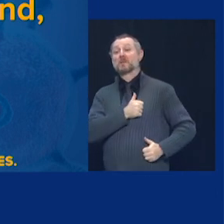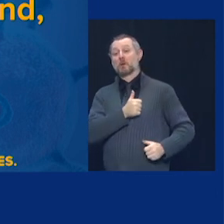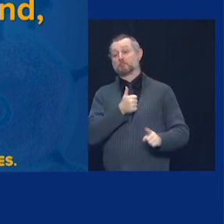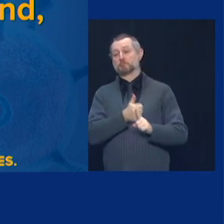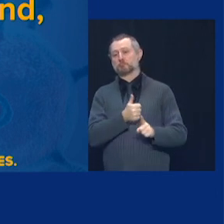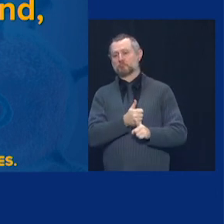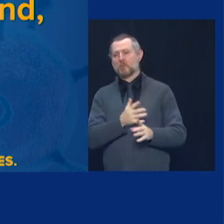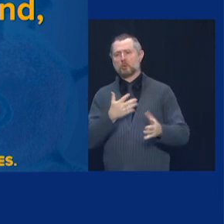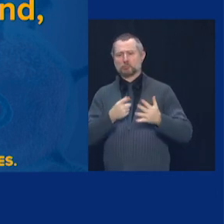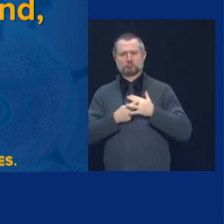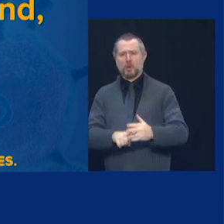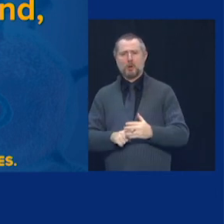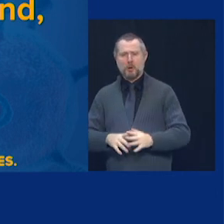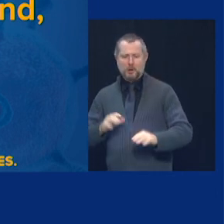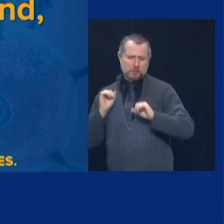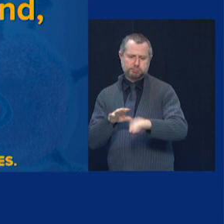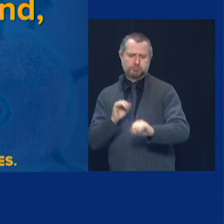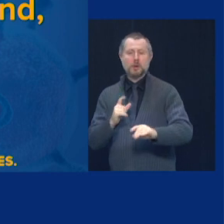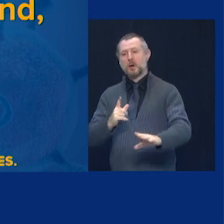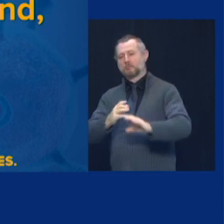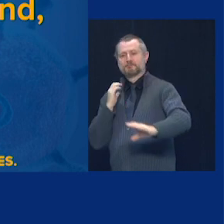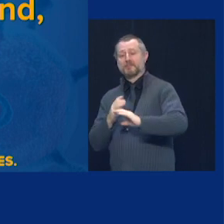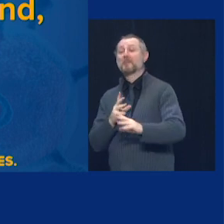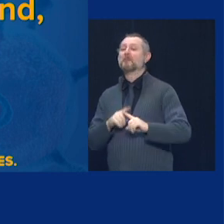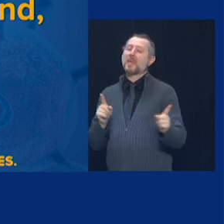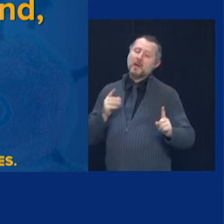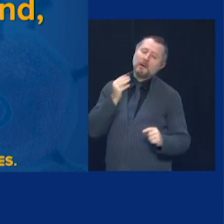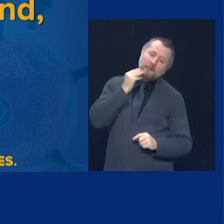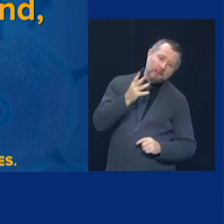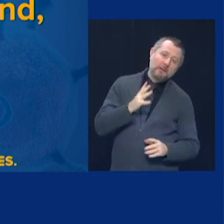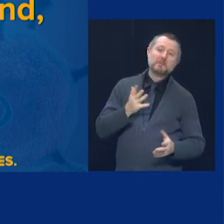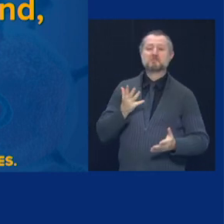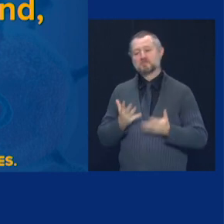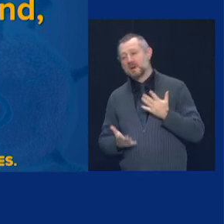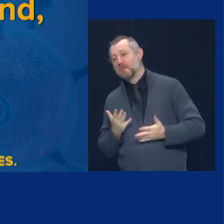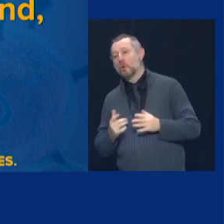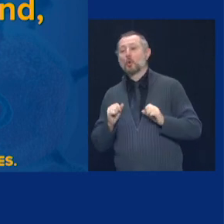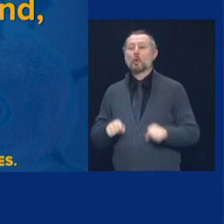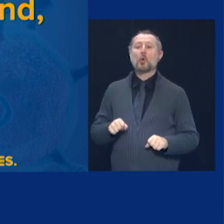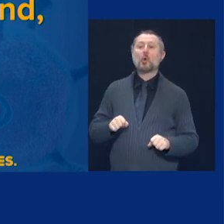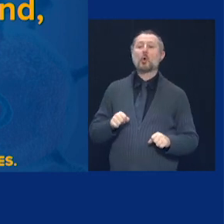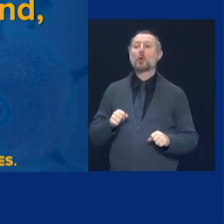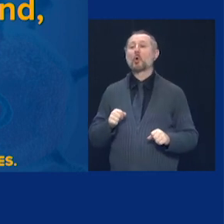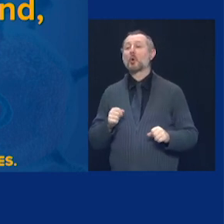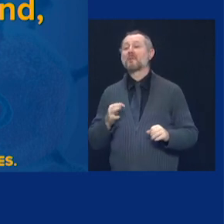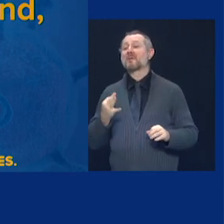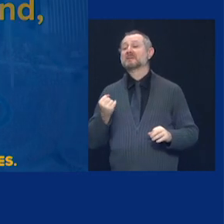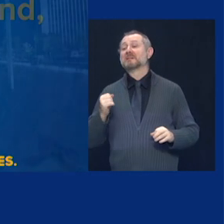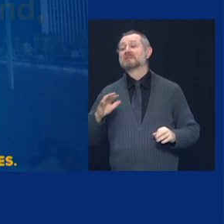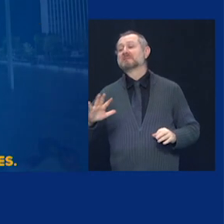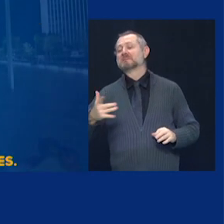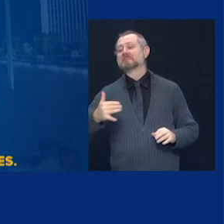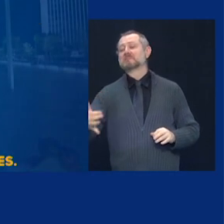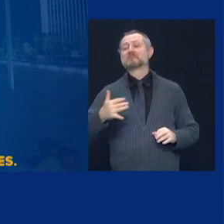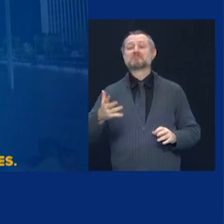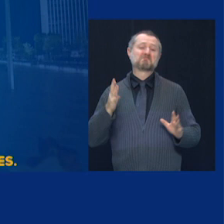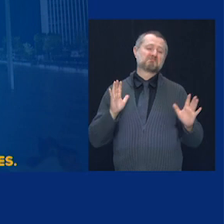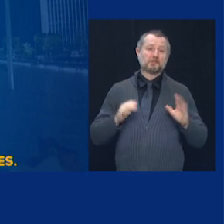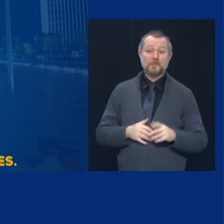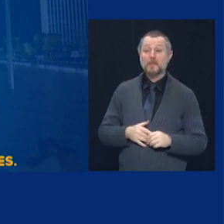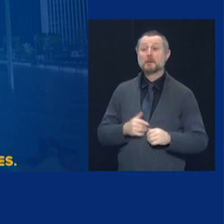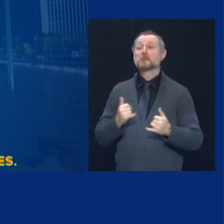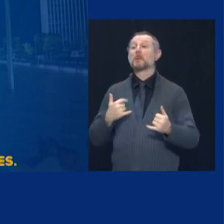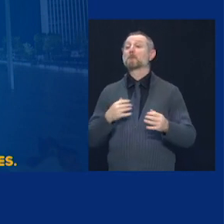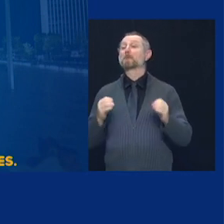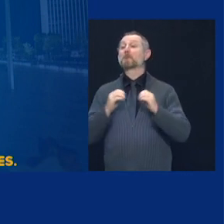around and ships it immediately. But it could actually be coming this weekend. Further allocations will be in the following